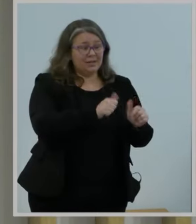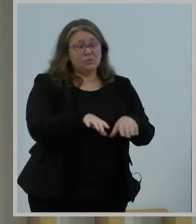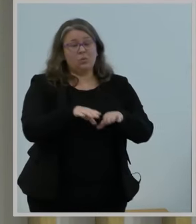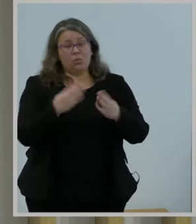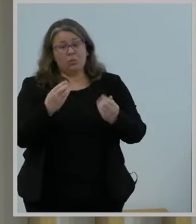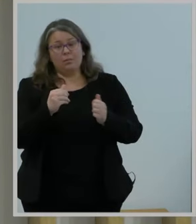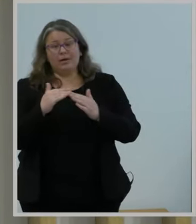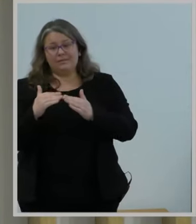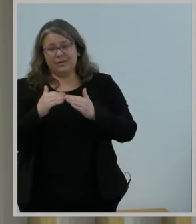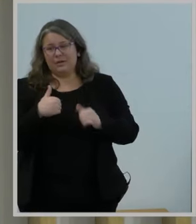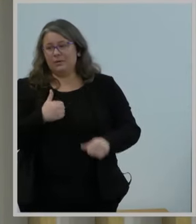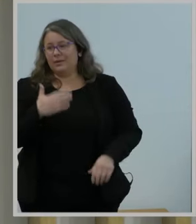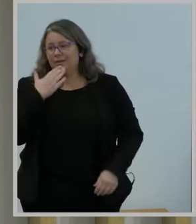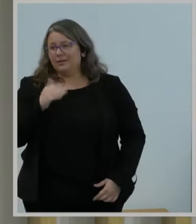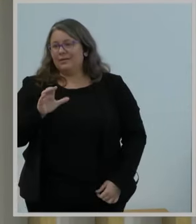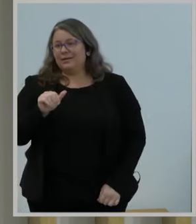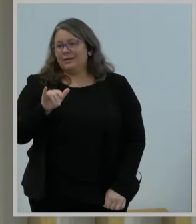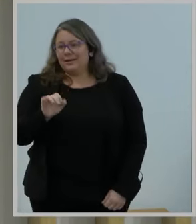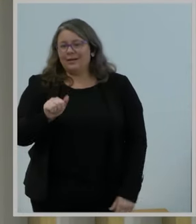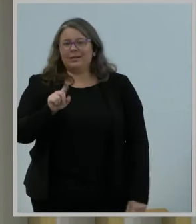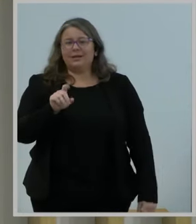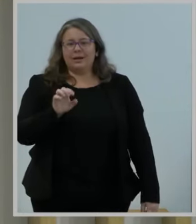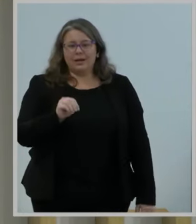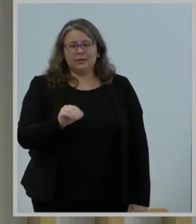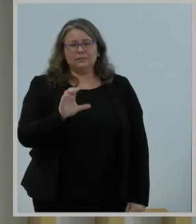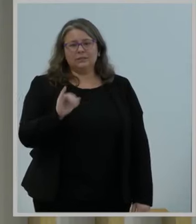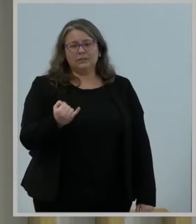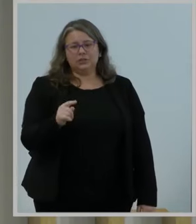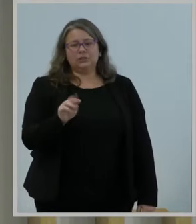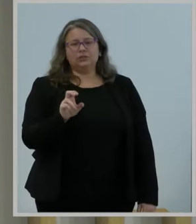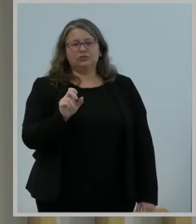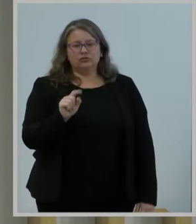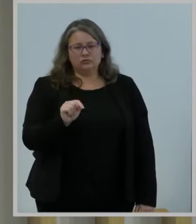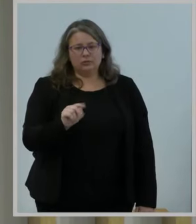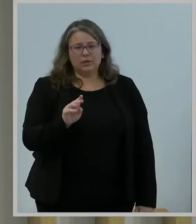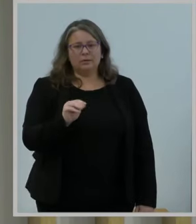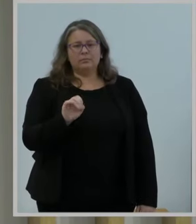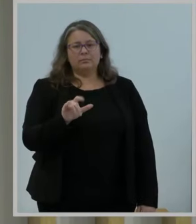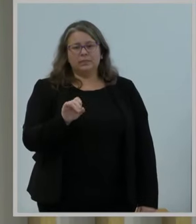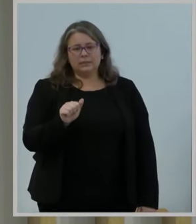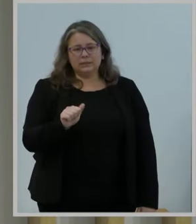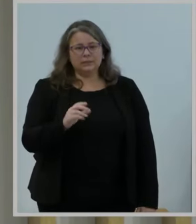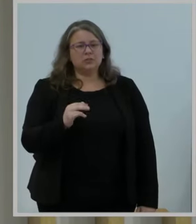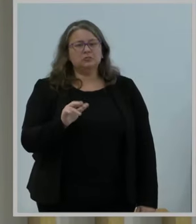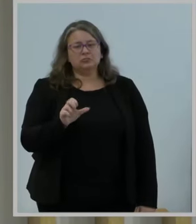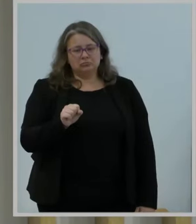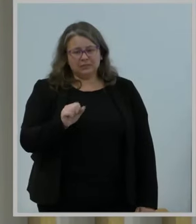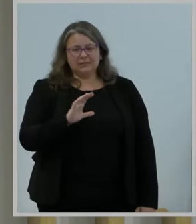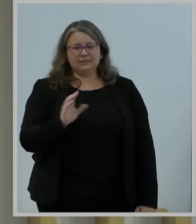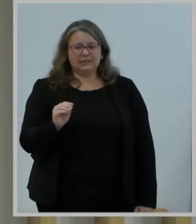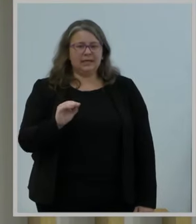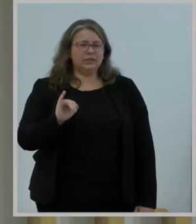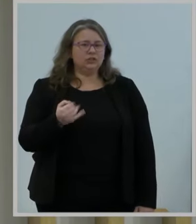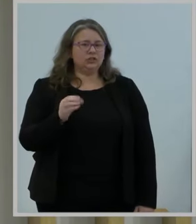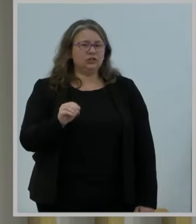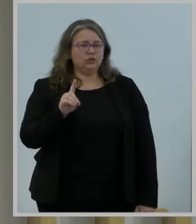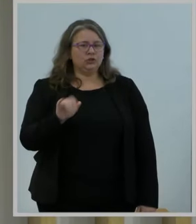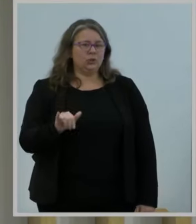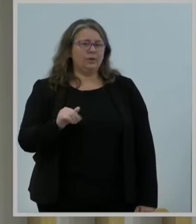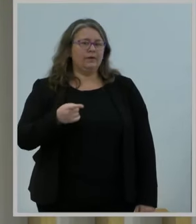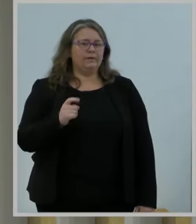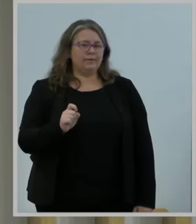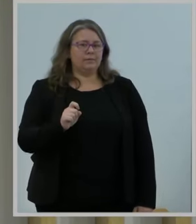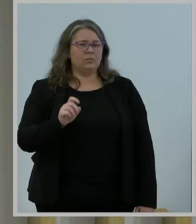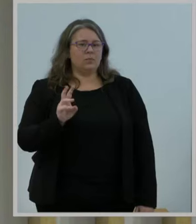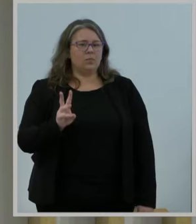want to thank Callie Croker, Adam Copeland, C.J. Ferraro, Trent Harkrader, Melissa Kirkel, Chris Laughlin, and Jody May from the